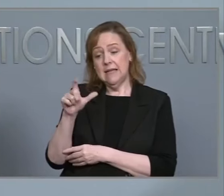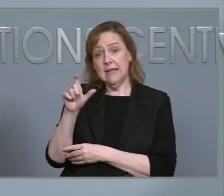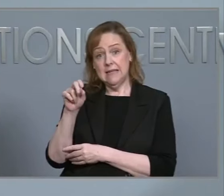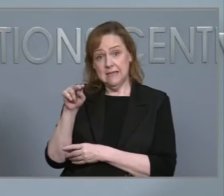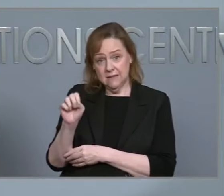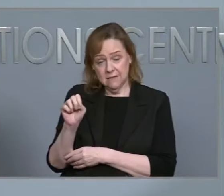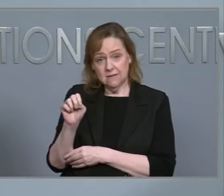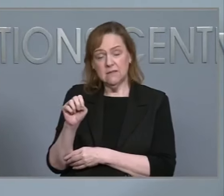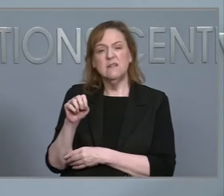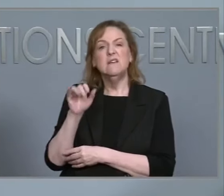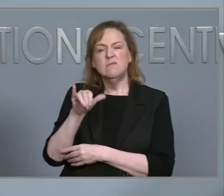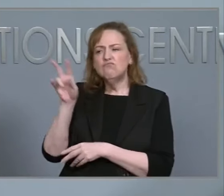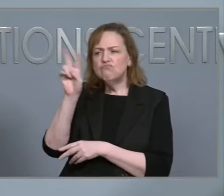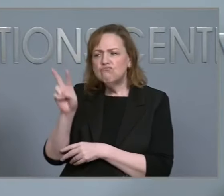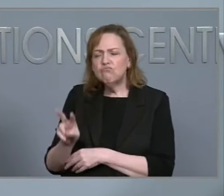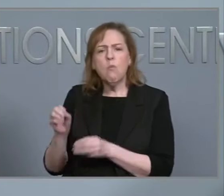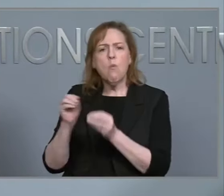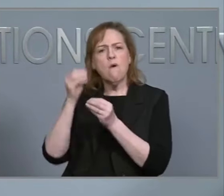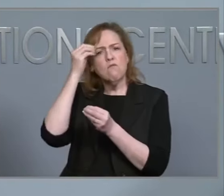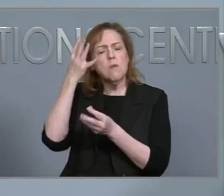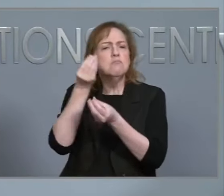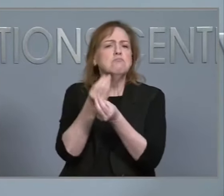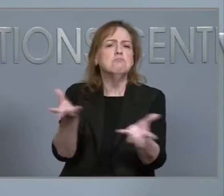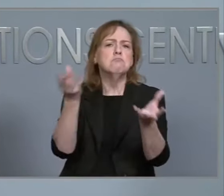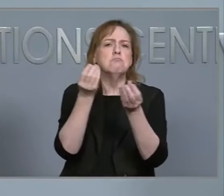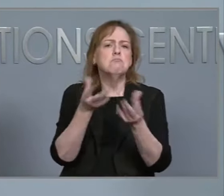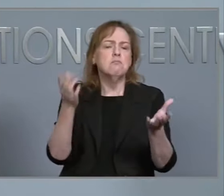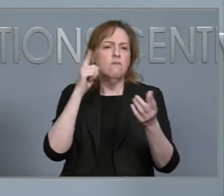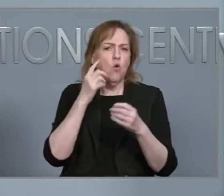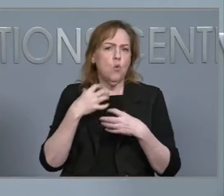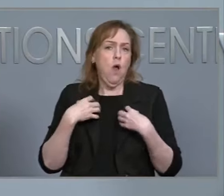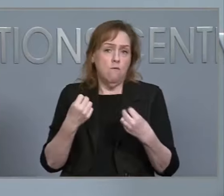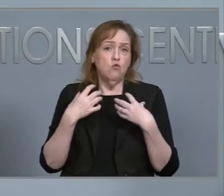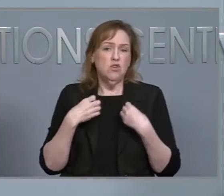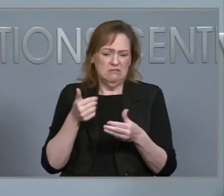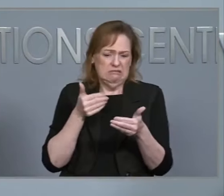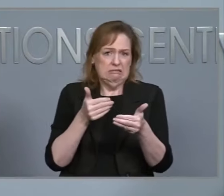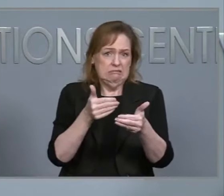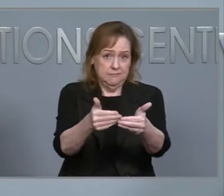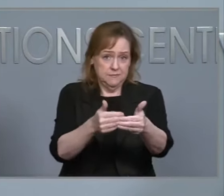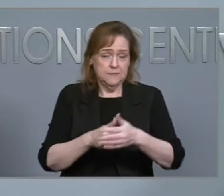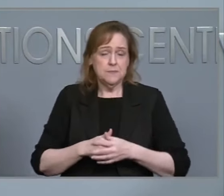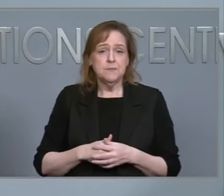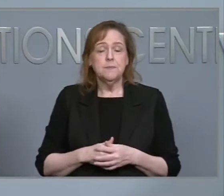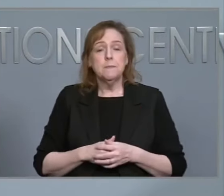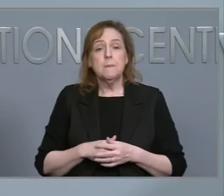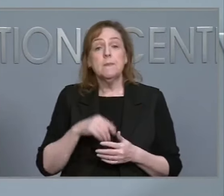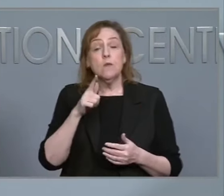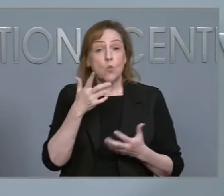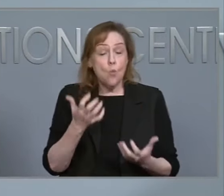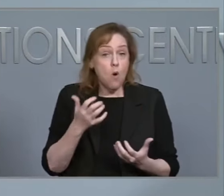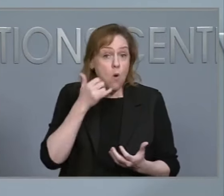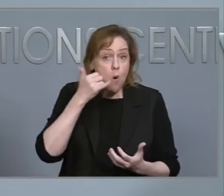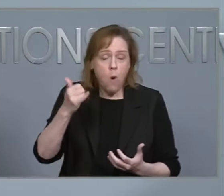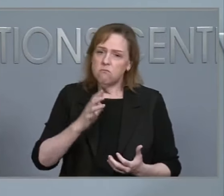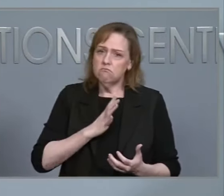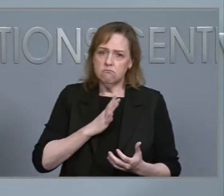more information will be issued on recovery resources in the very near future. Residents can also call 1-800